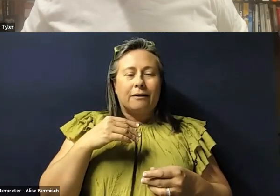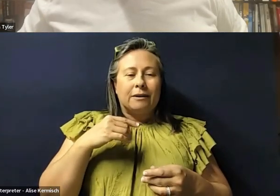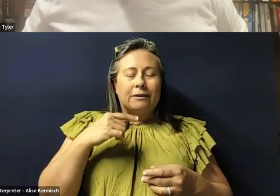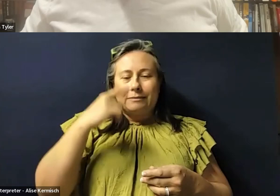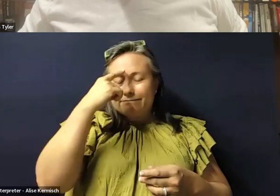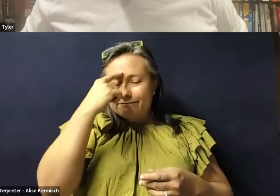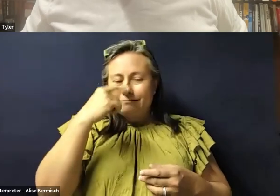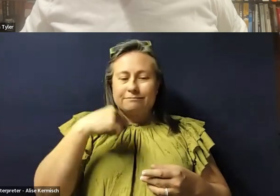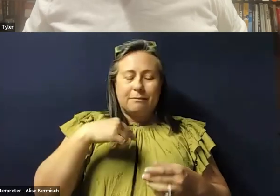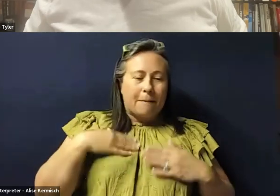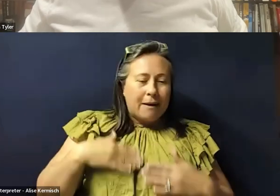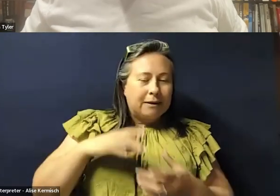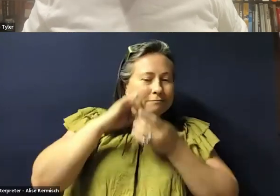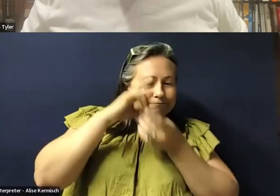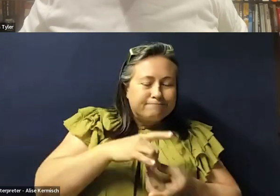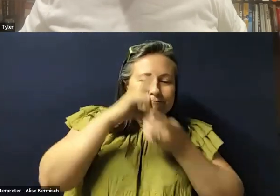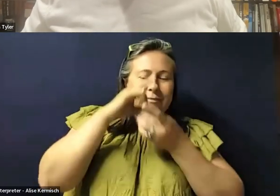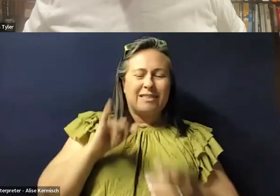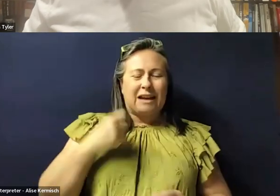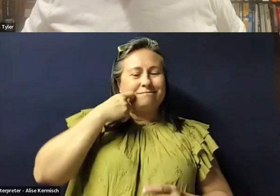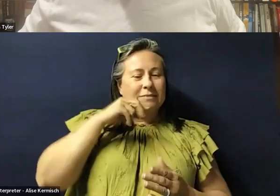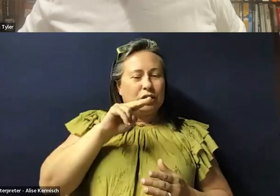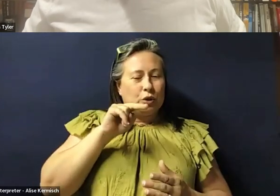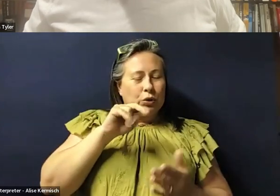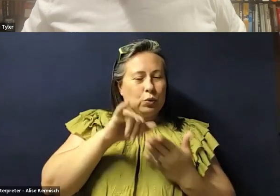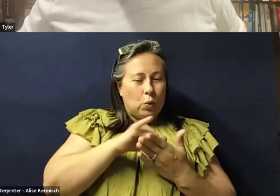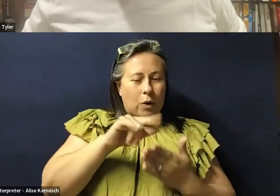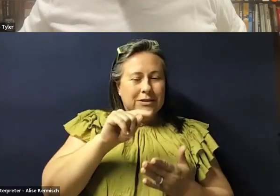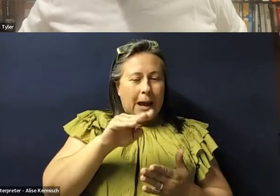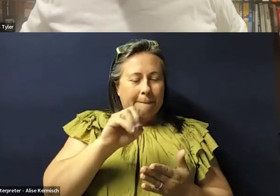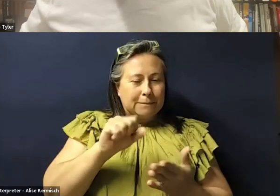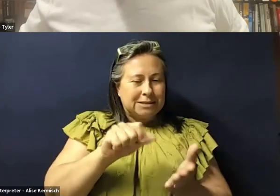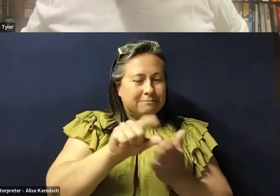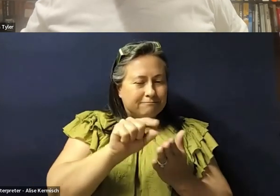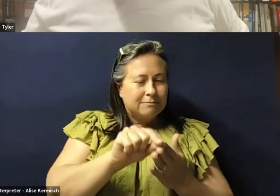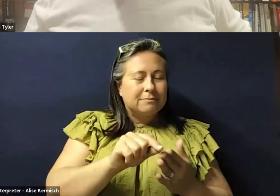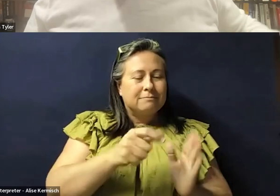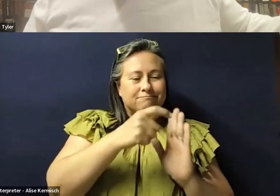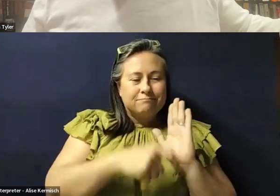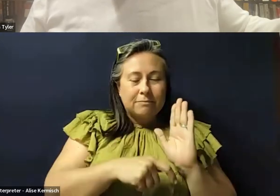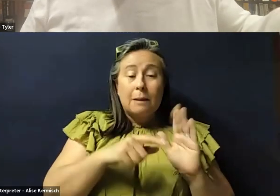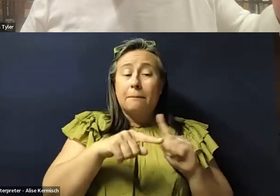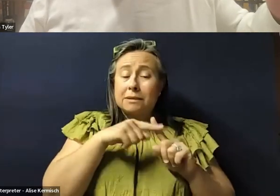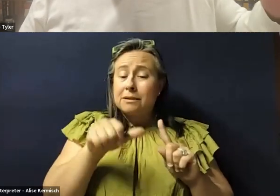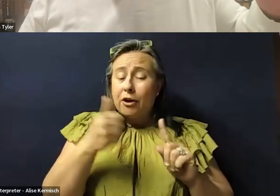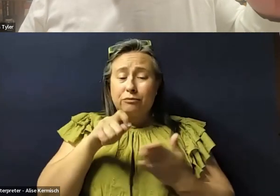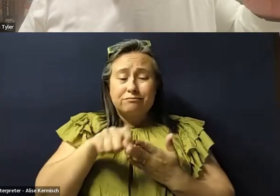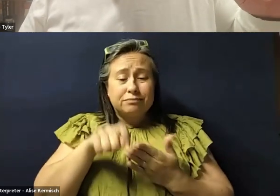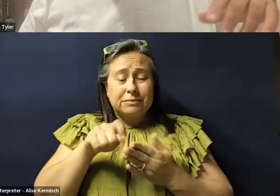you know, that NY, that New York Times piece and, and other work that's moving in this direction